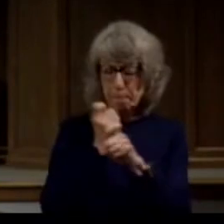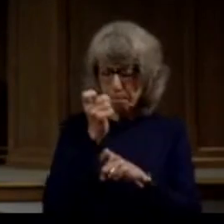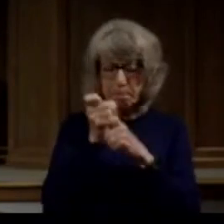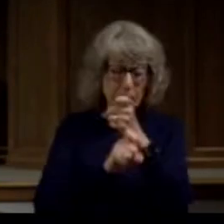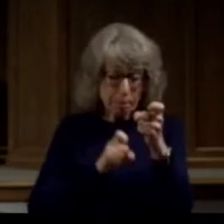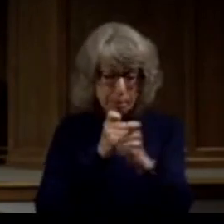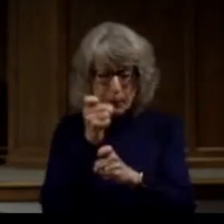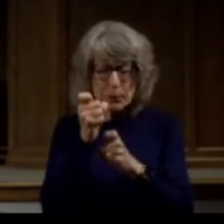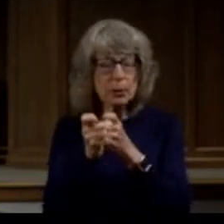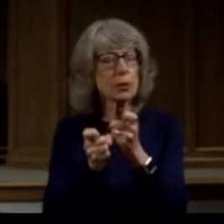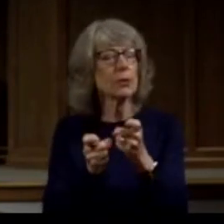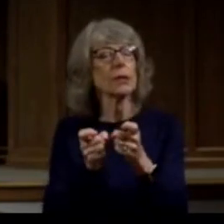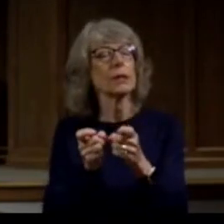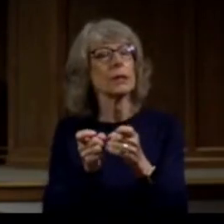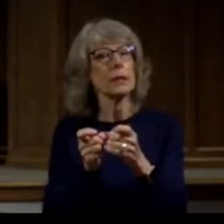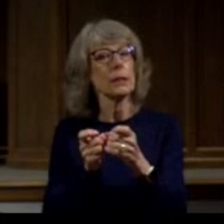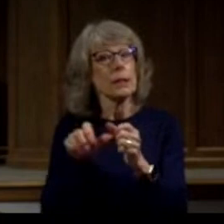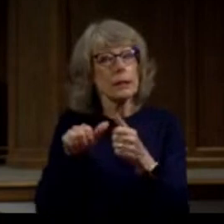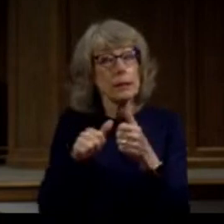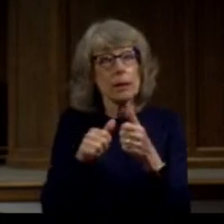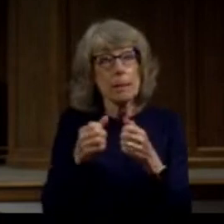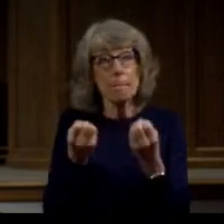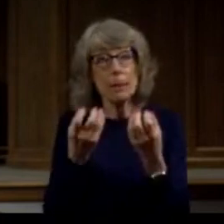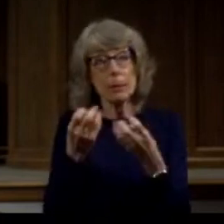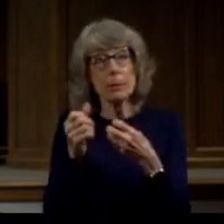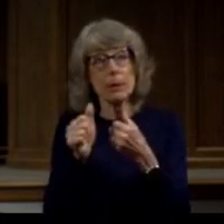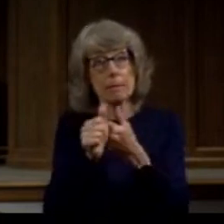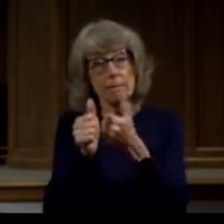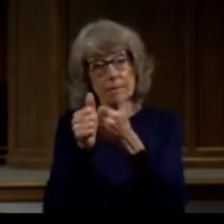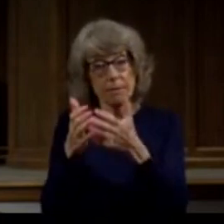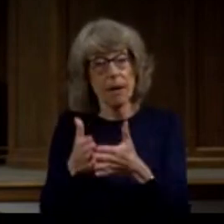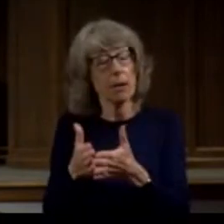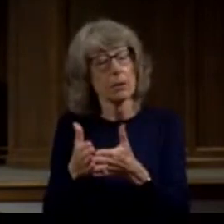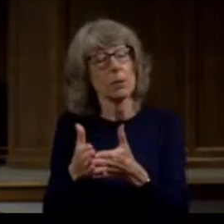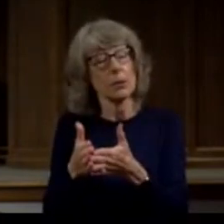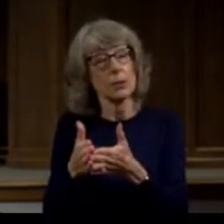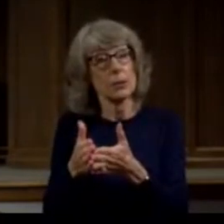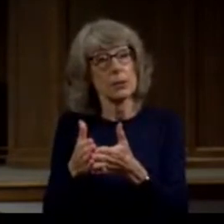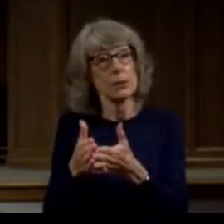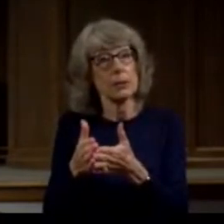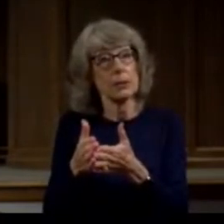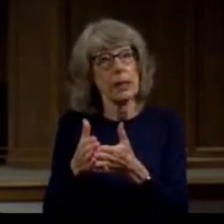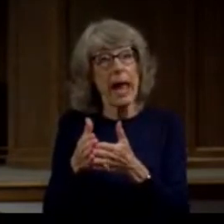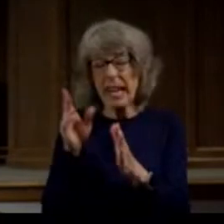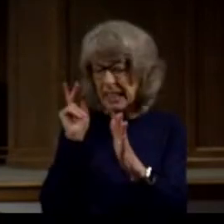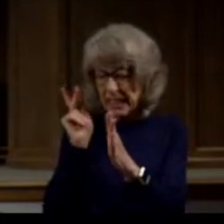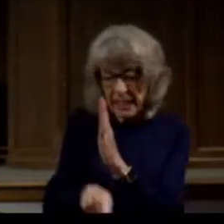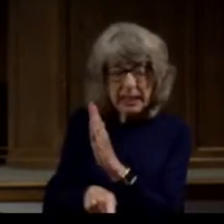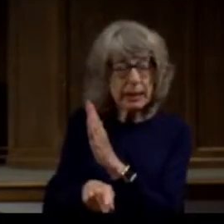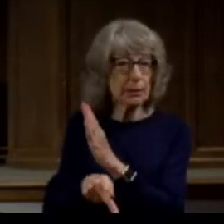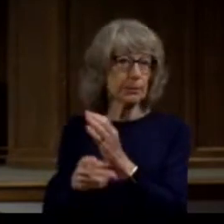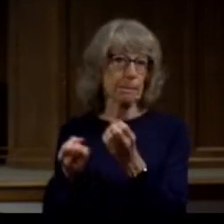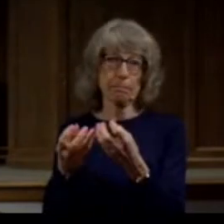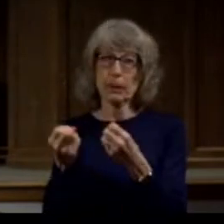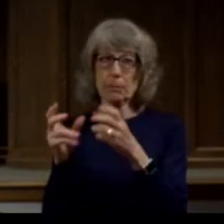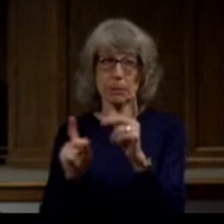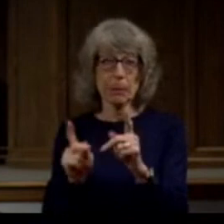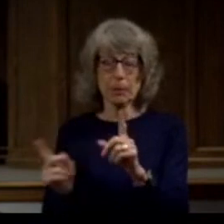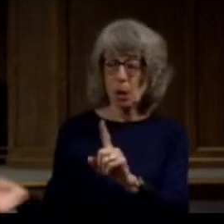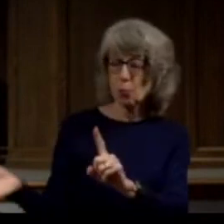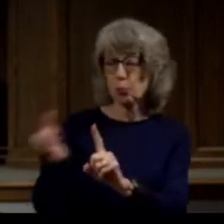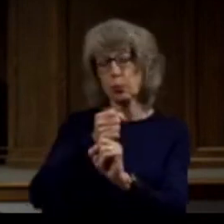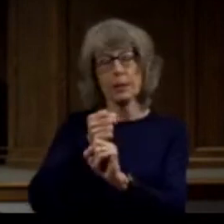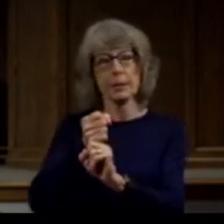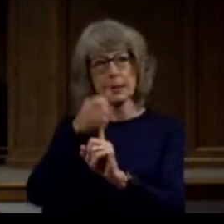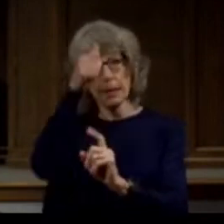the followers of this way to their death, arresting both men and